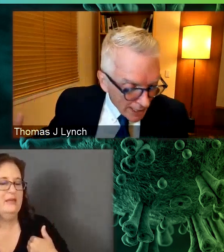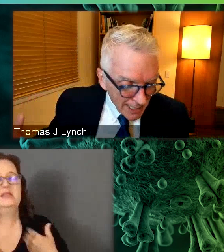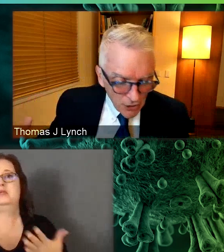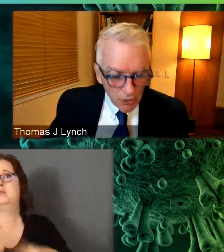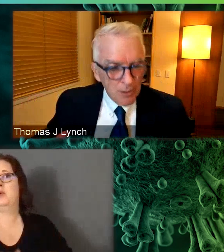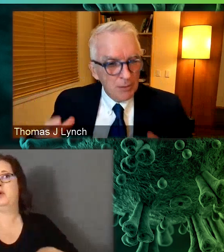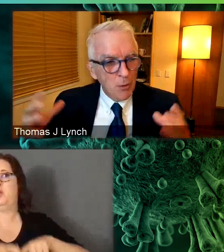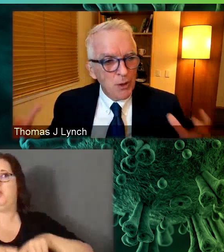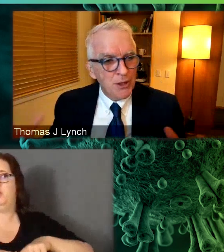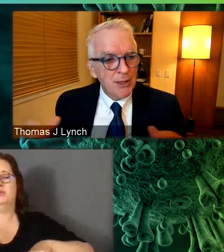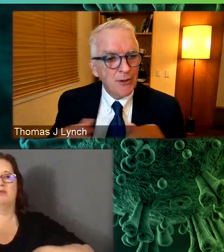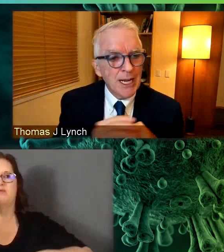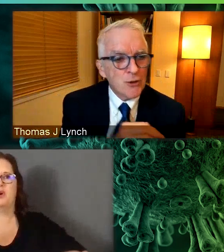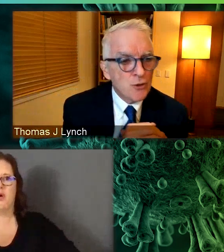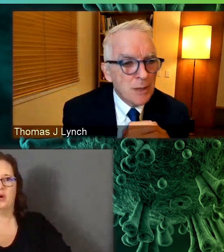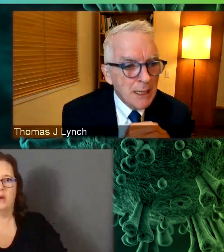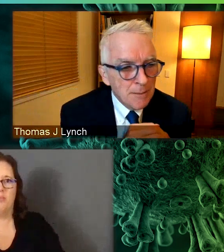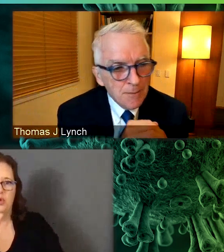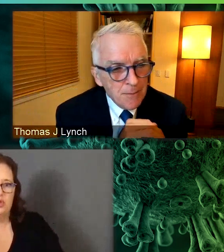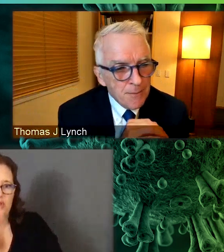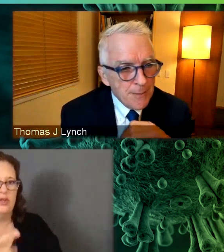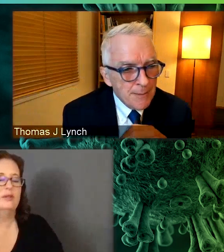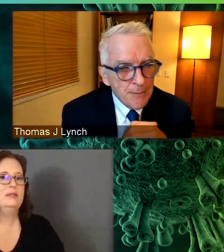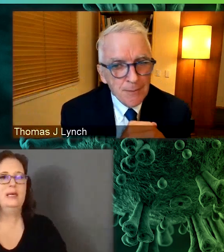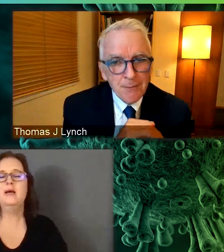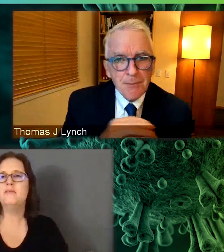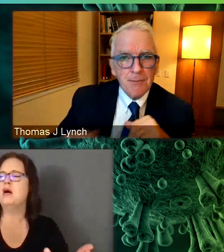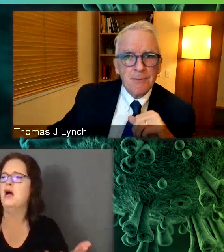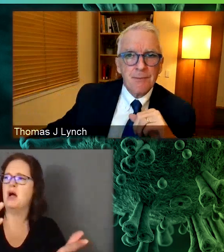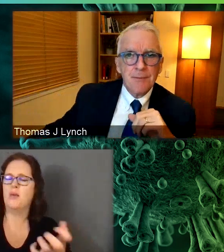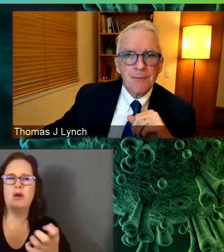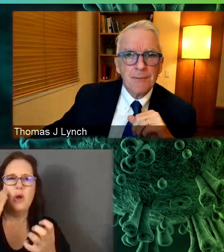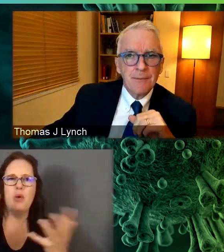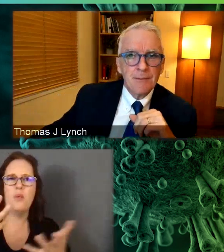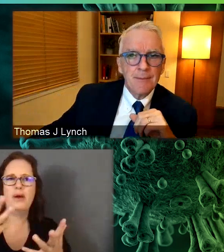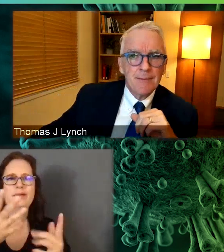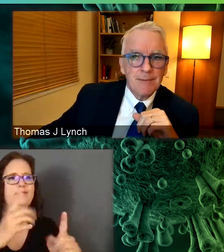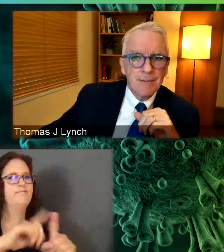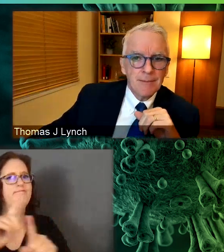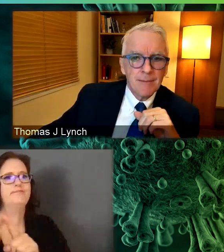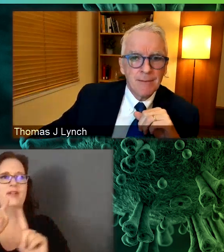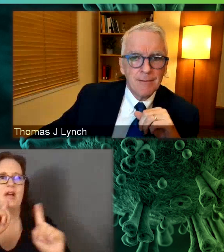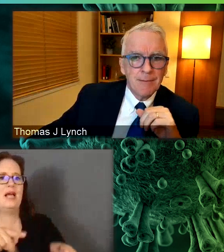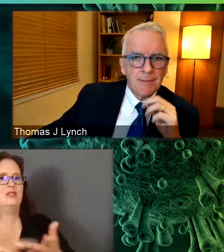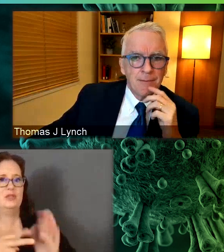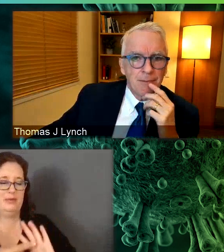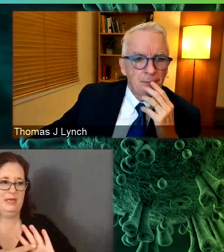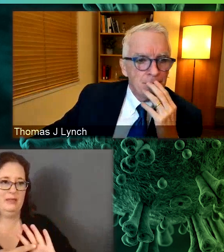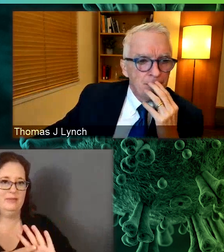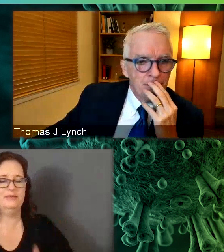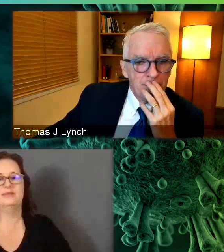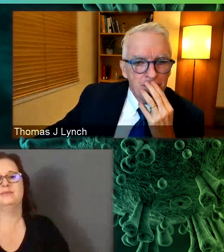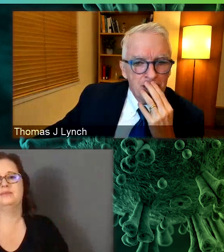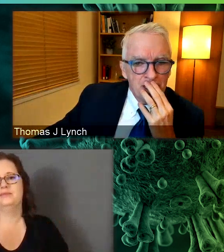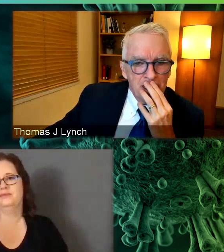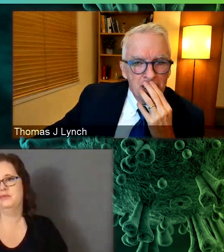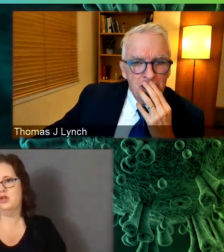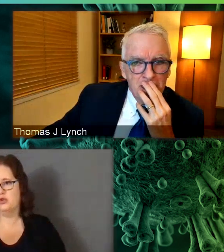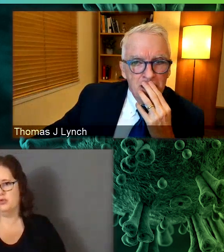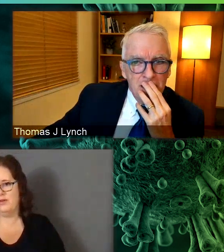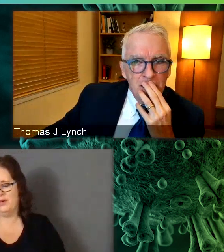saying there's a right answer, but, but what the different answers mean. Yeah, this is, thank you. This is a really tricky question. Um, so